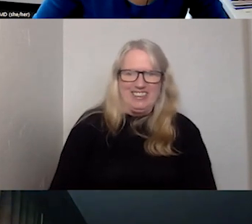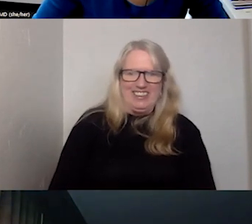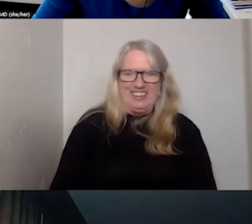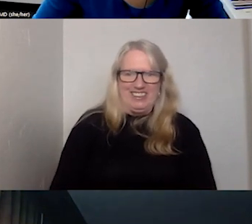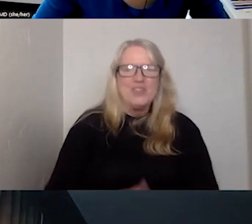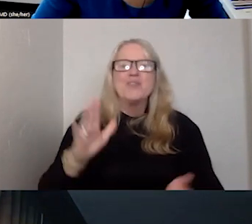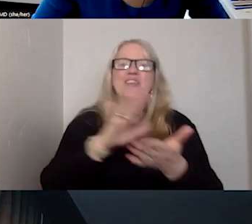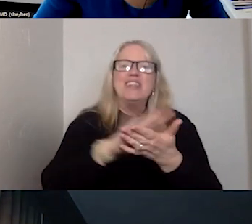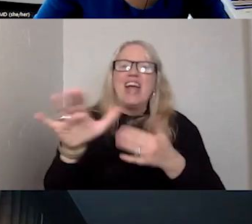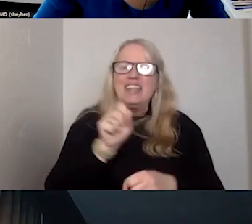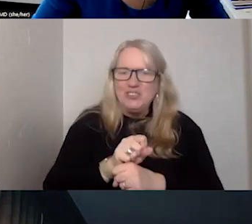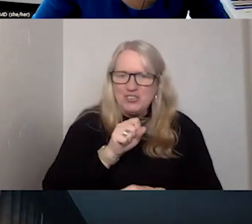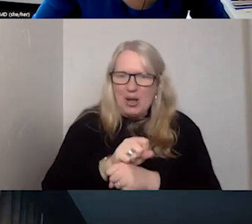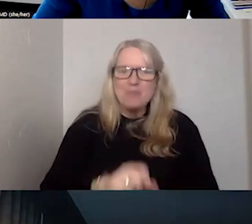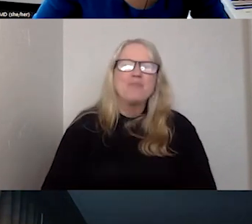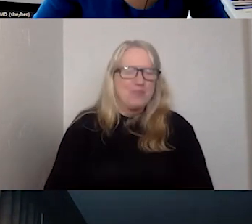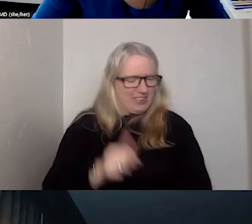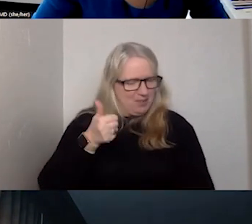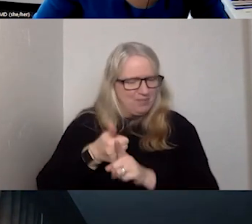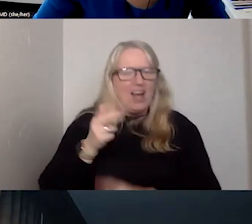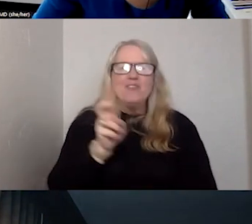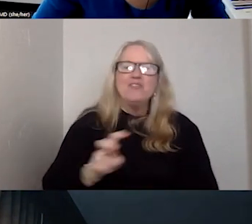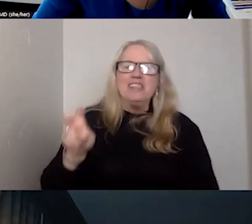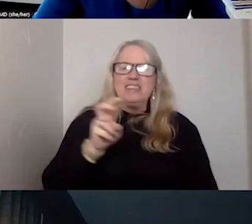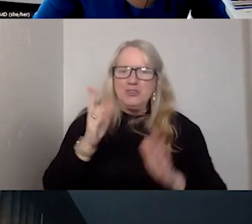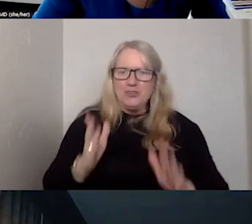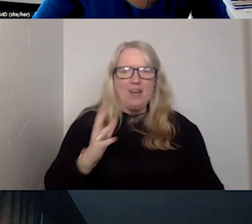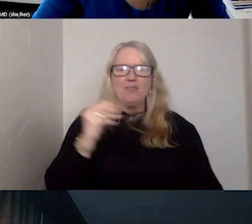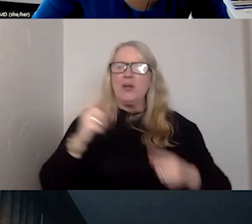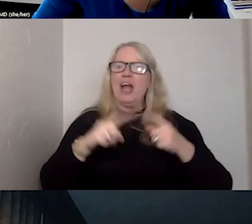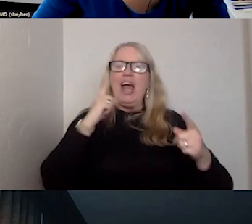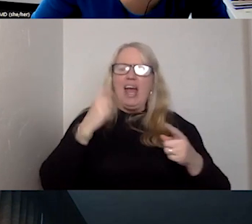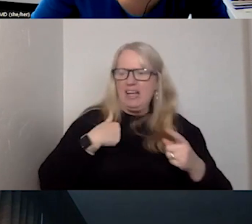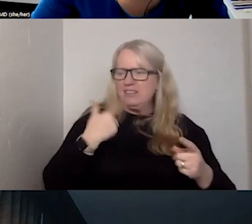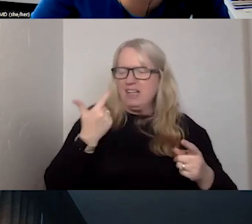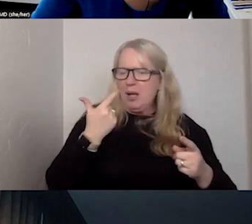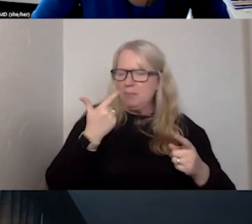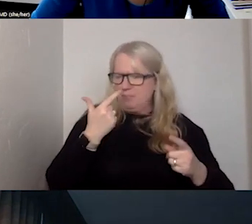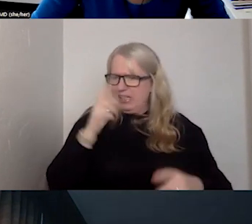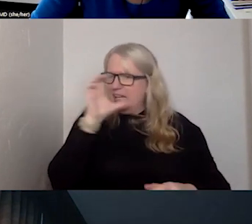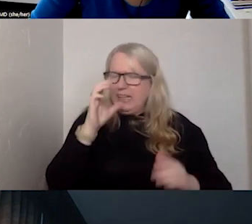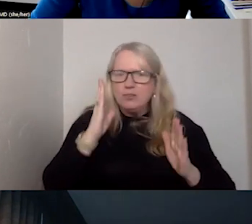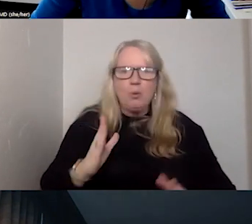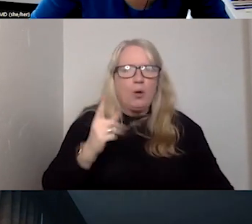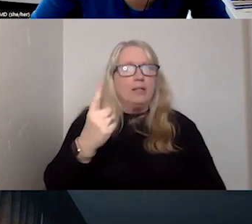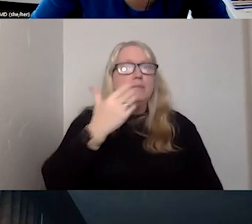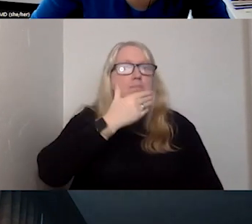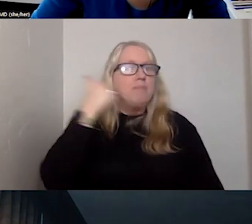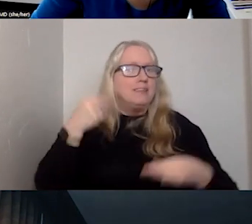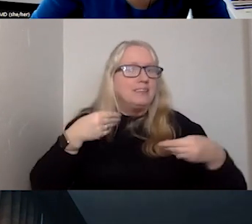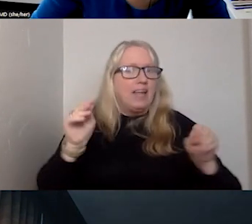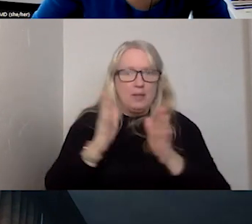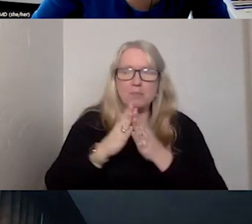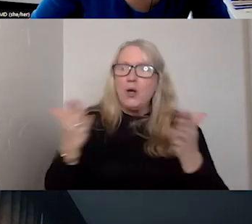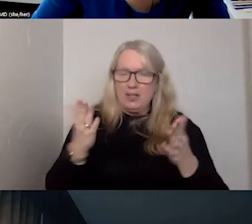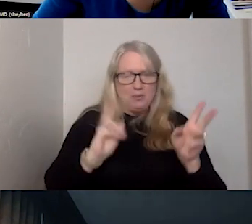Nice job. Yes. So he was a traveler and explorer, and I believe wrote, yeah, he has the best-selling book. So folks